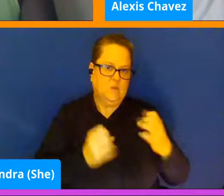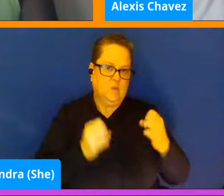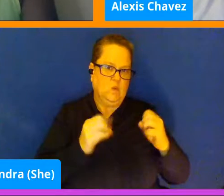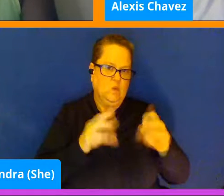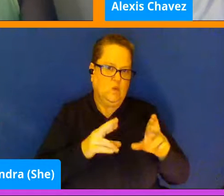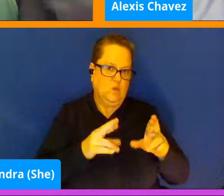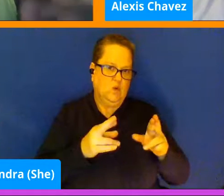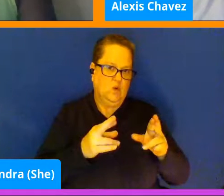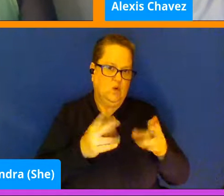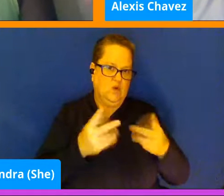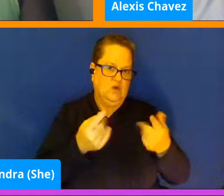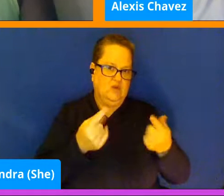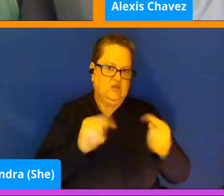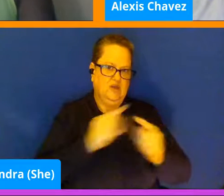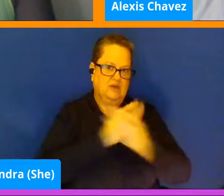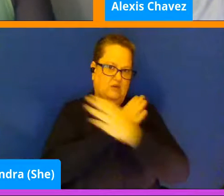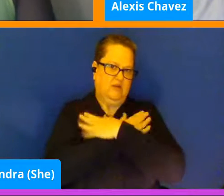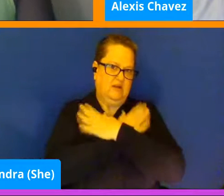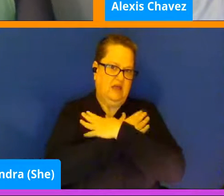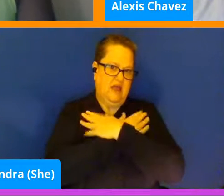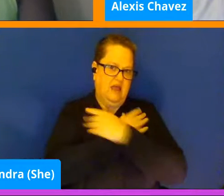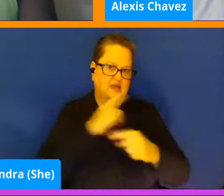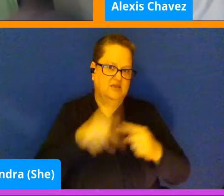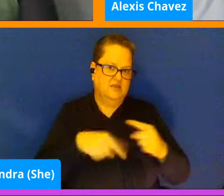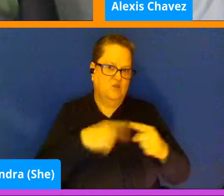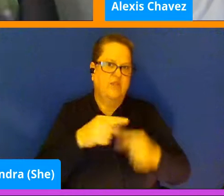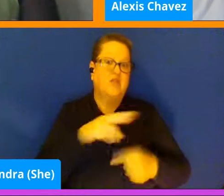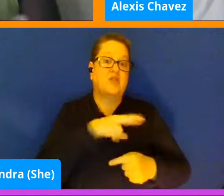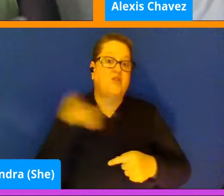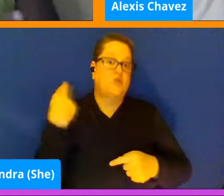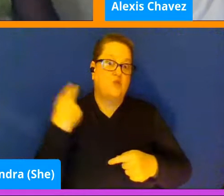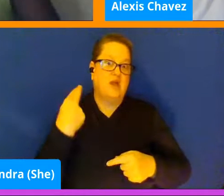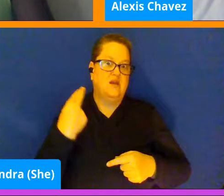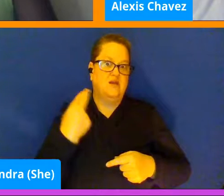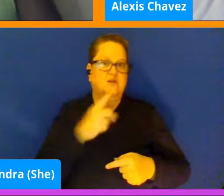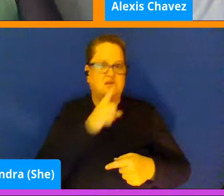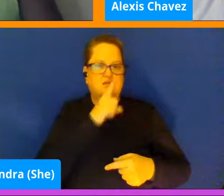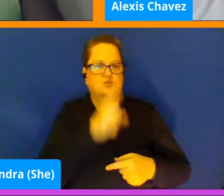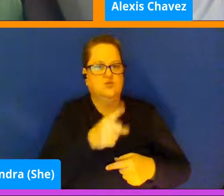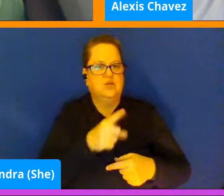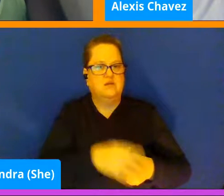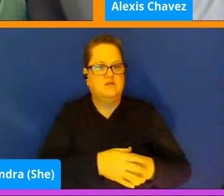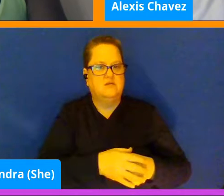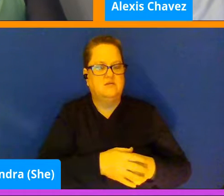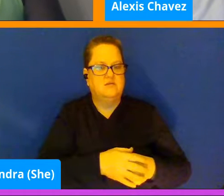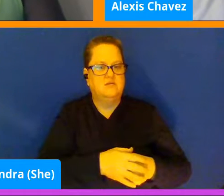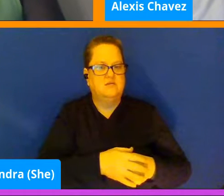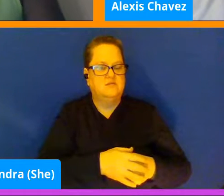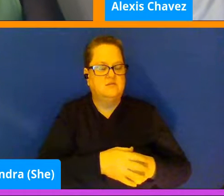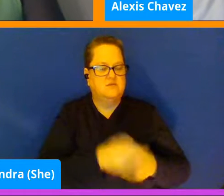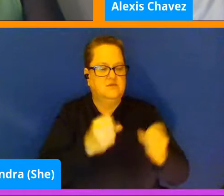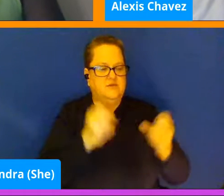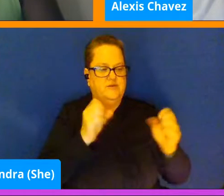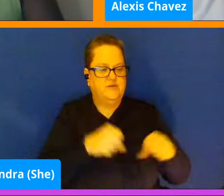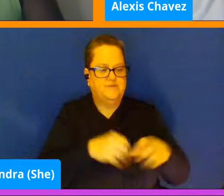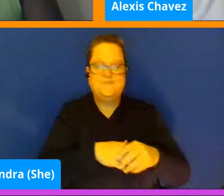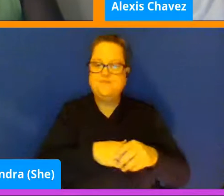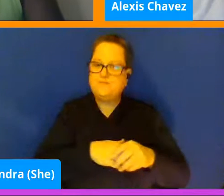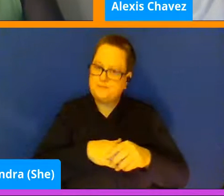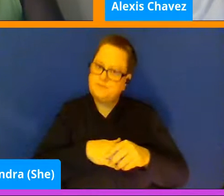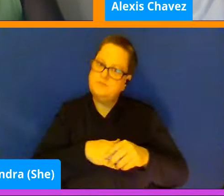relax when the threat is real. So. Yeah. Absolutely.